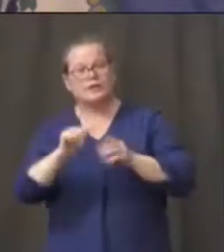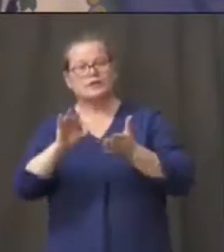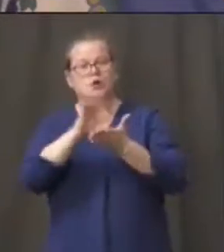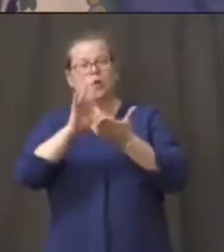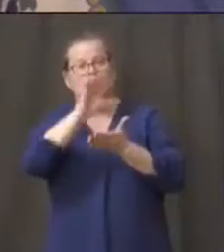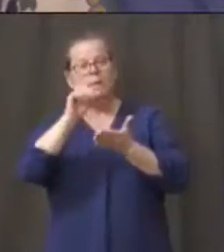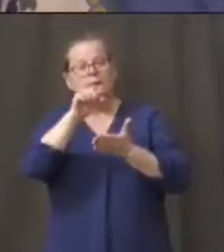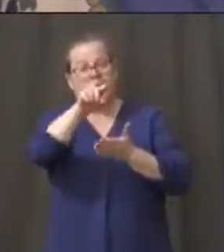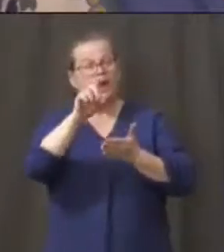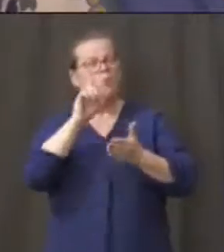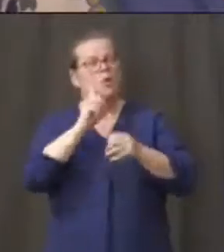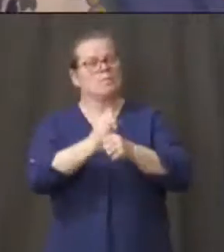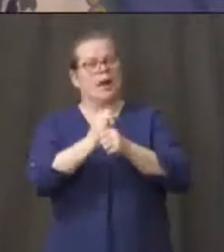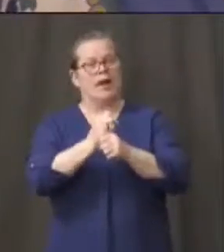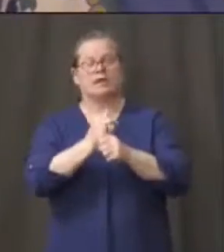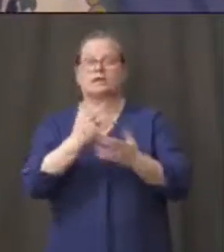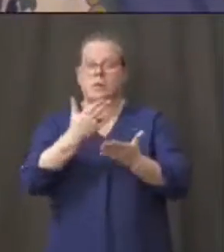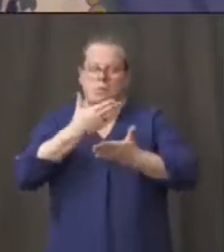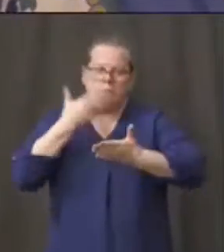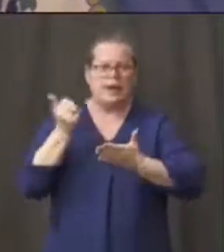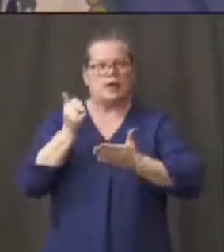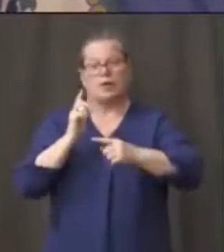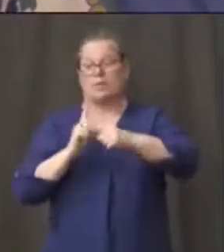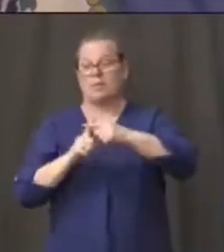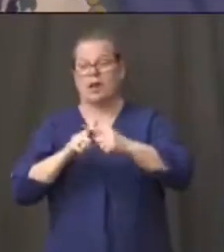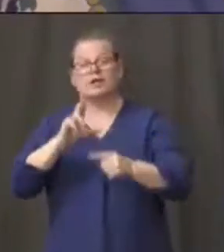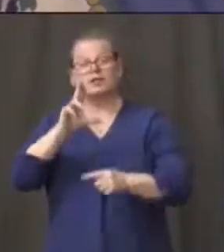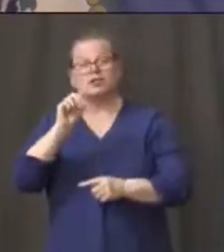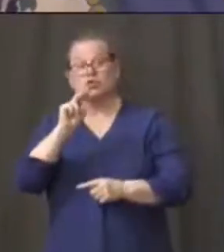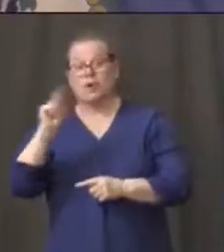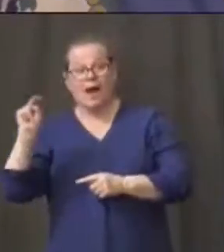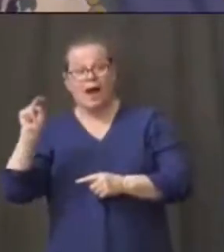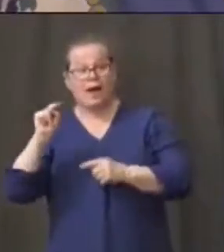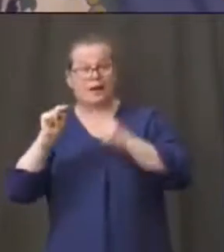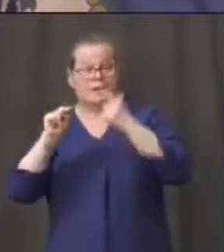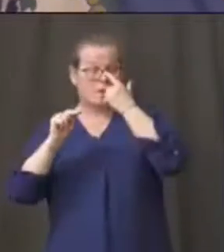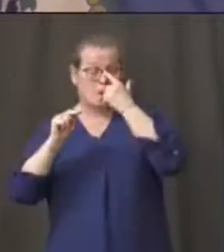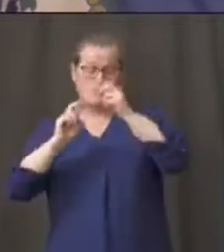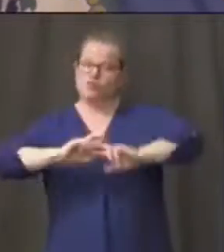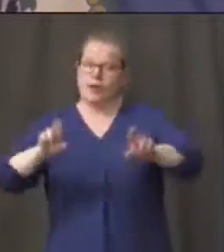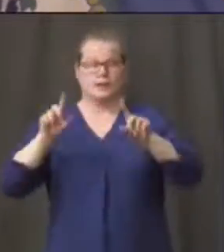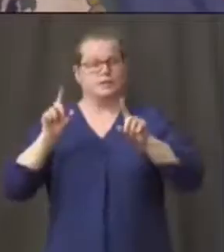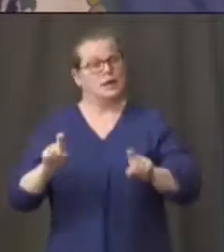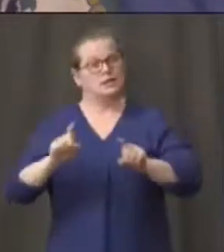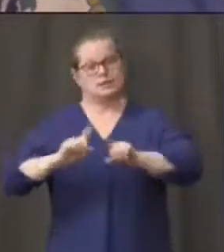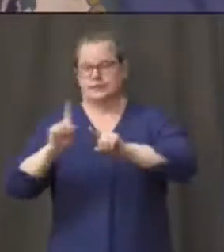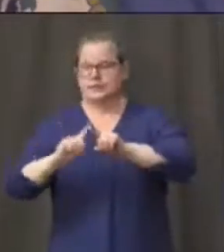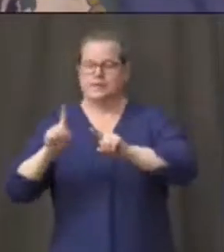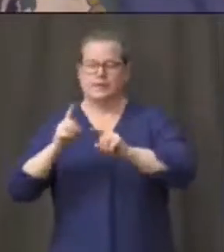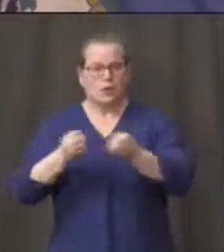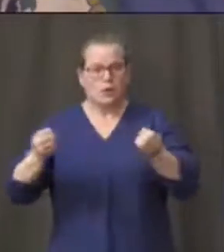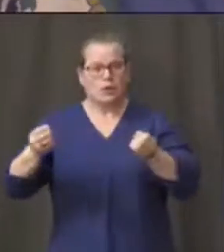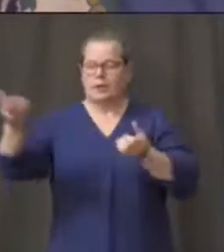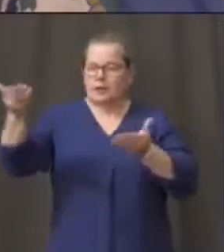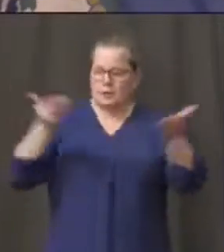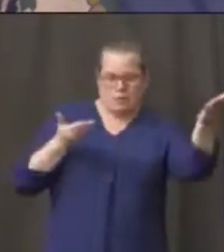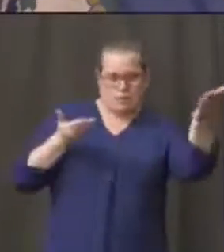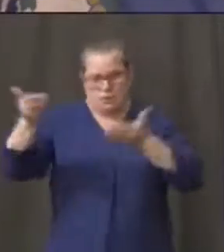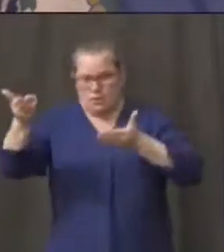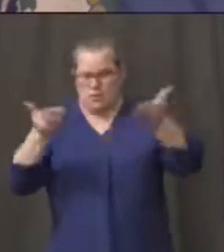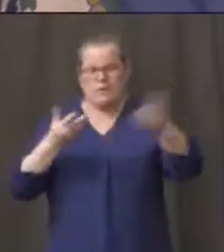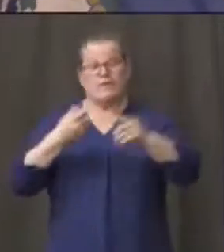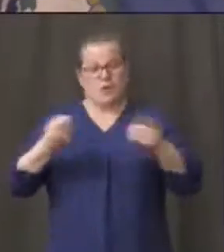UConn is right there to test each and every one of these new pieces of PPE coming from our homegrown